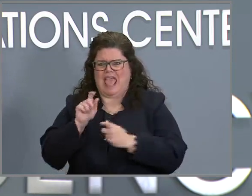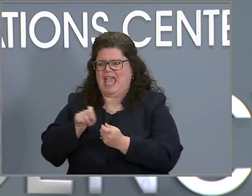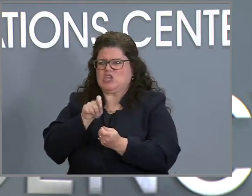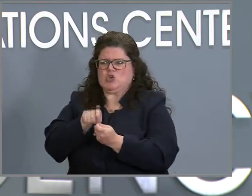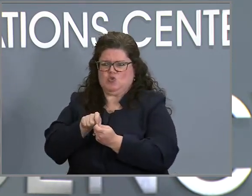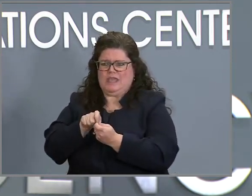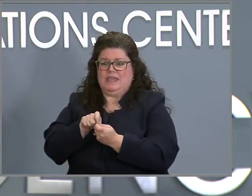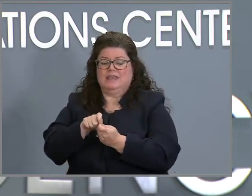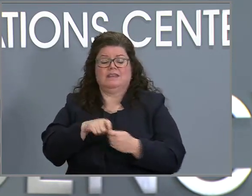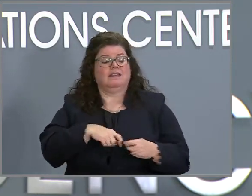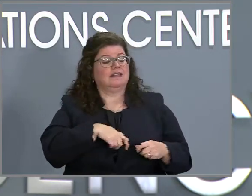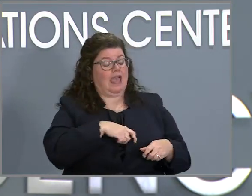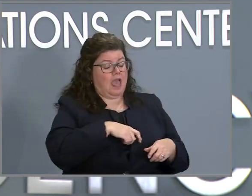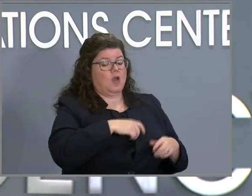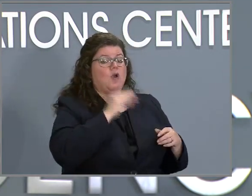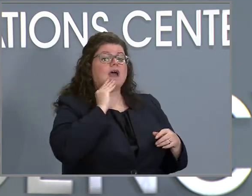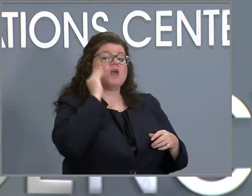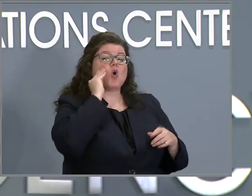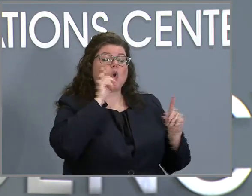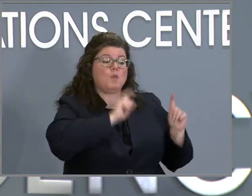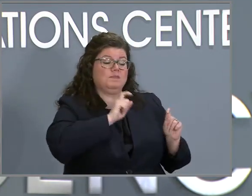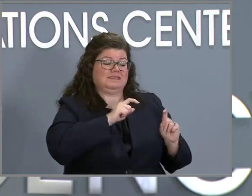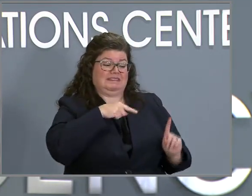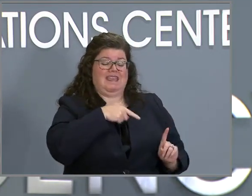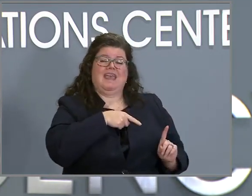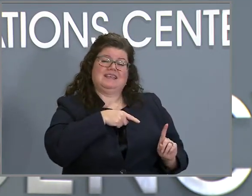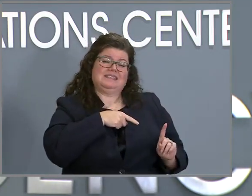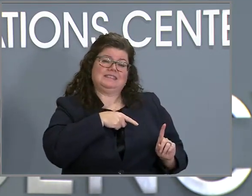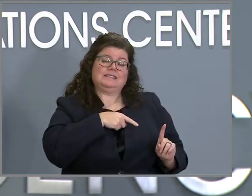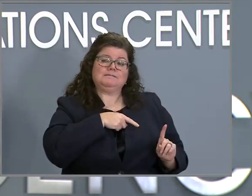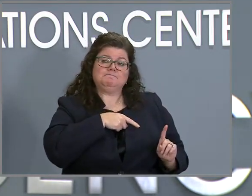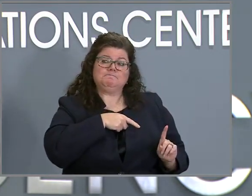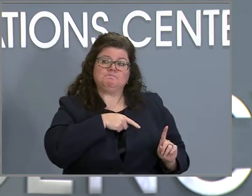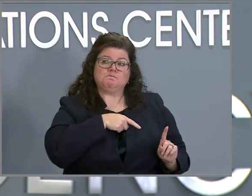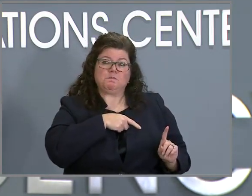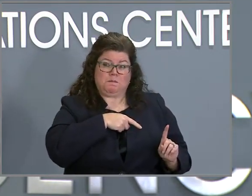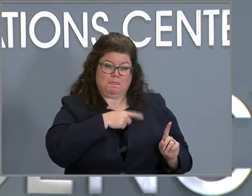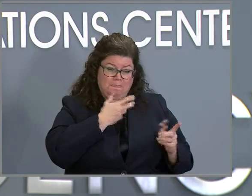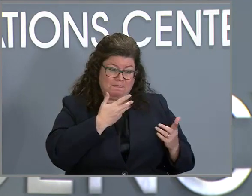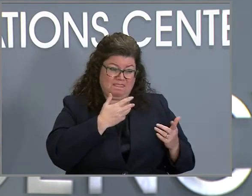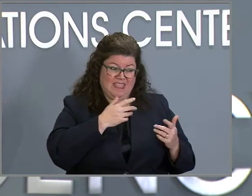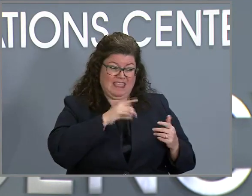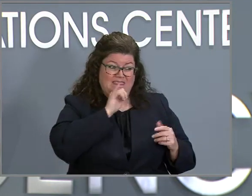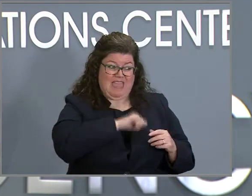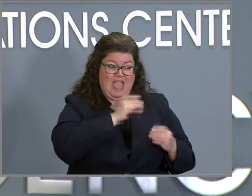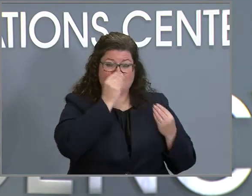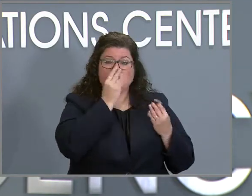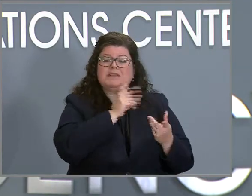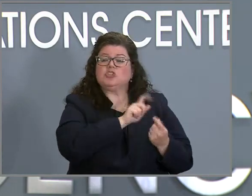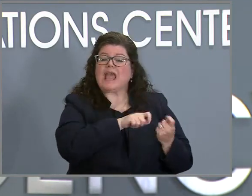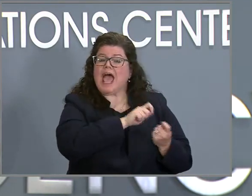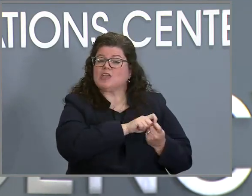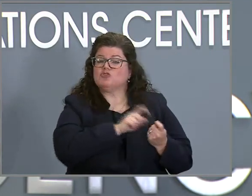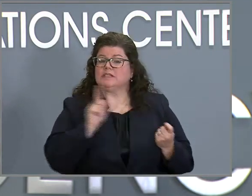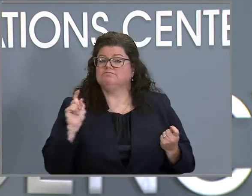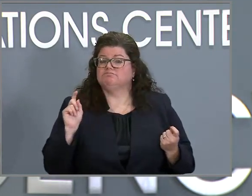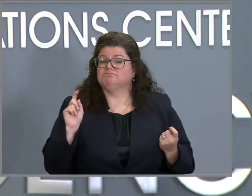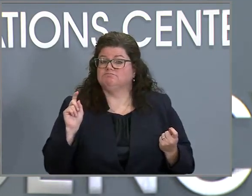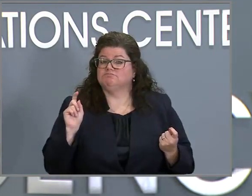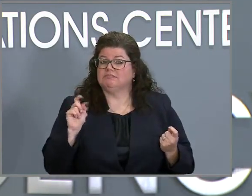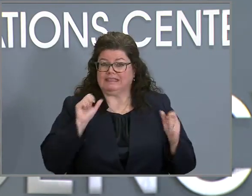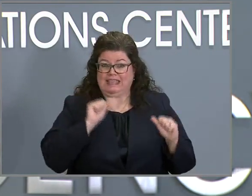into a lot of tests that would be out there. I'm not sure that you could collect enough accurate information for it to be meaningful.